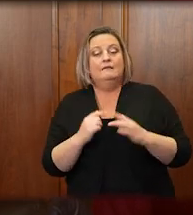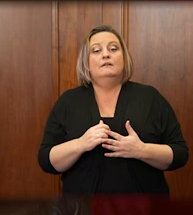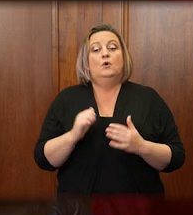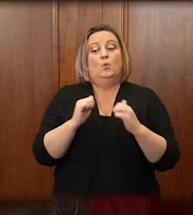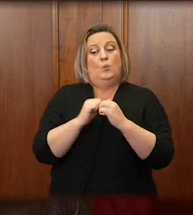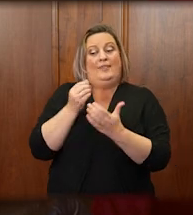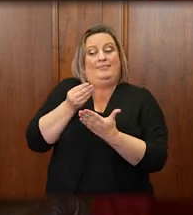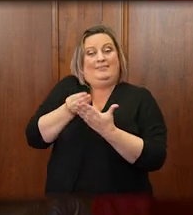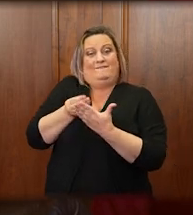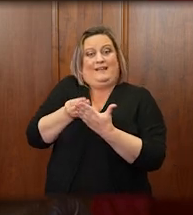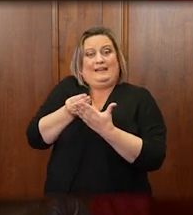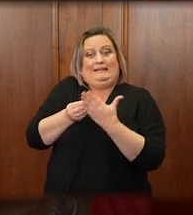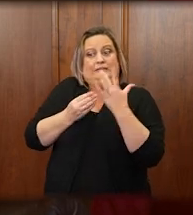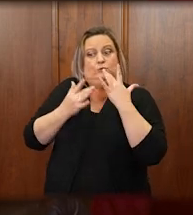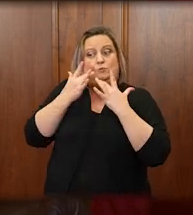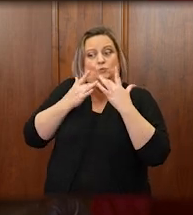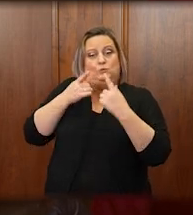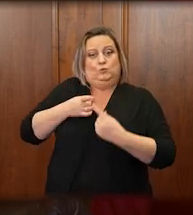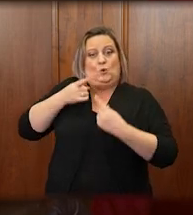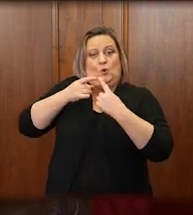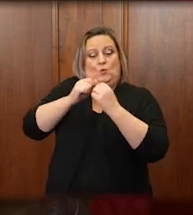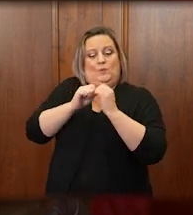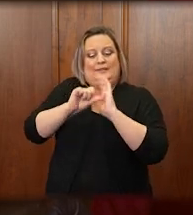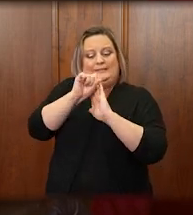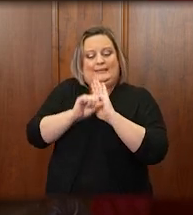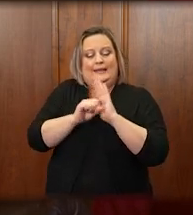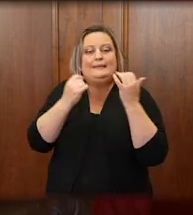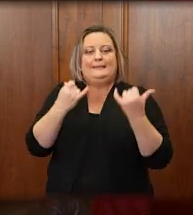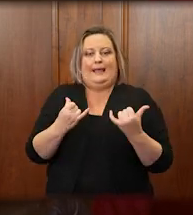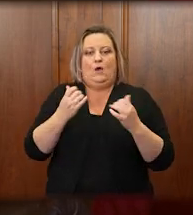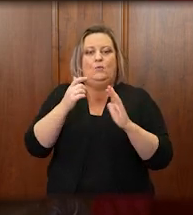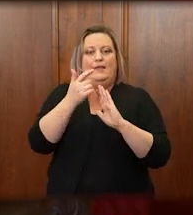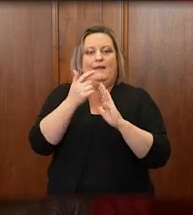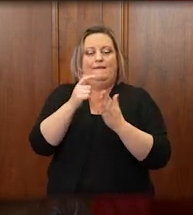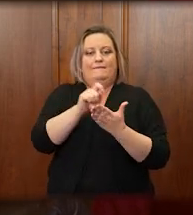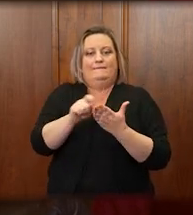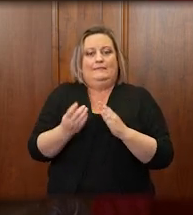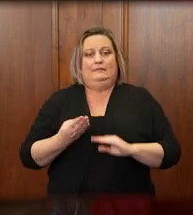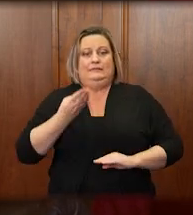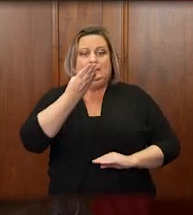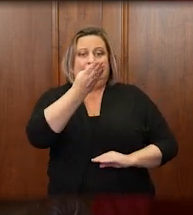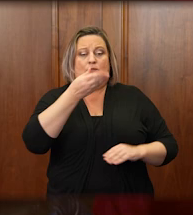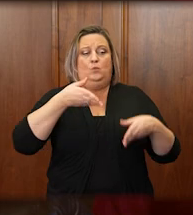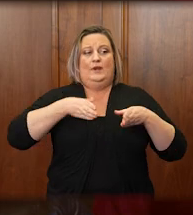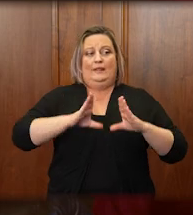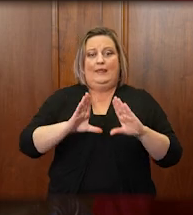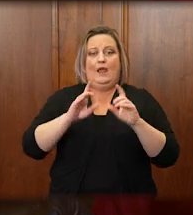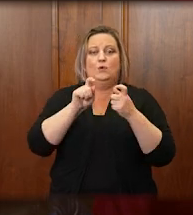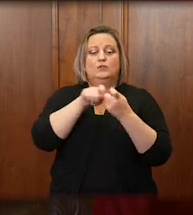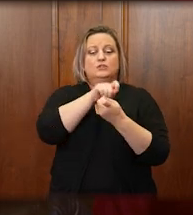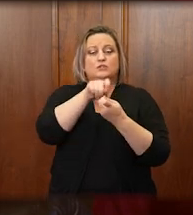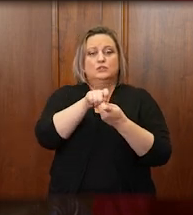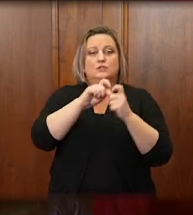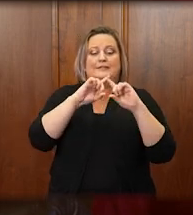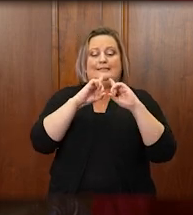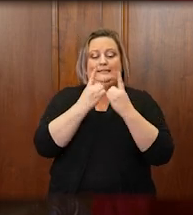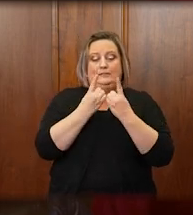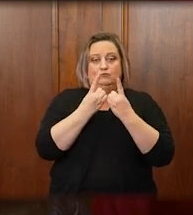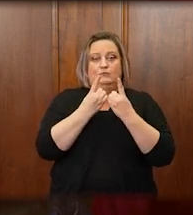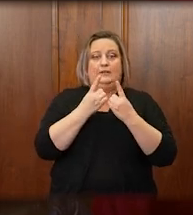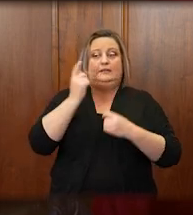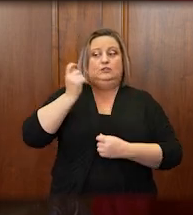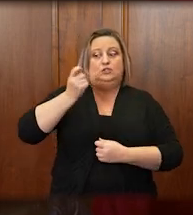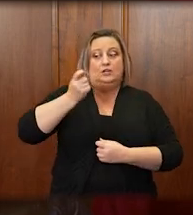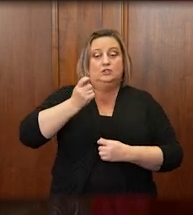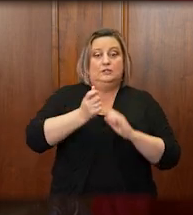state, there is legislation pending before you this session that would allow certain sitting district judges skilled in the